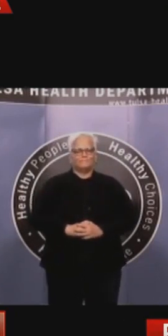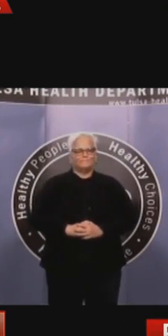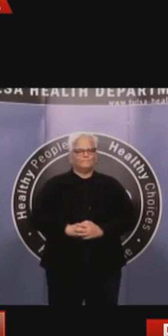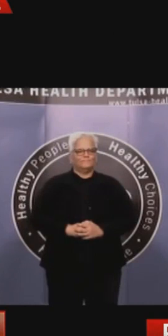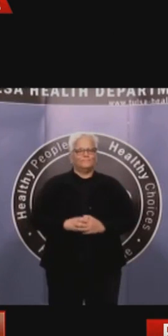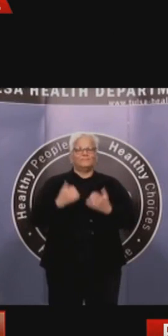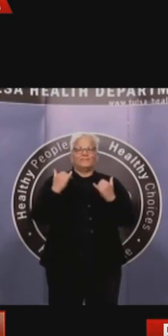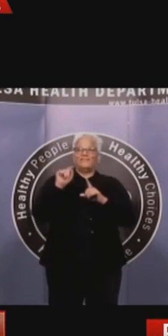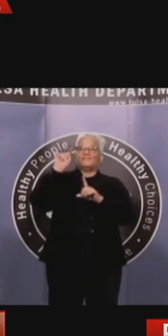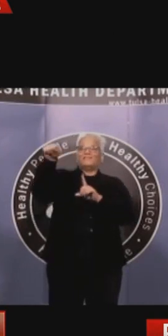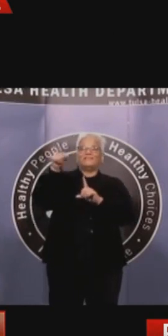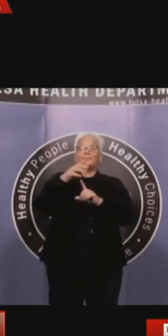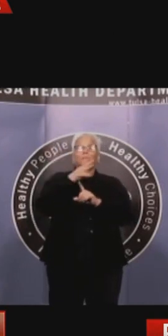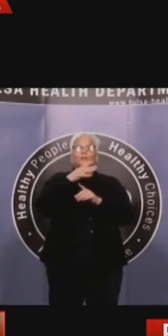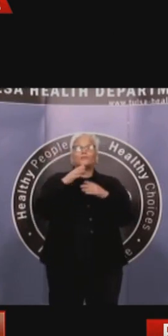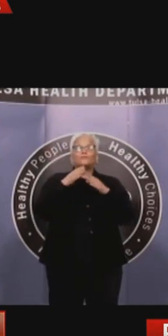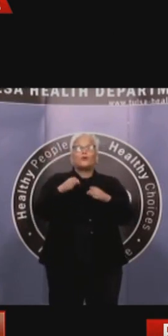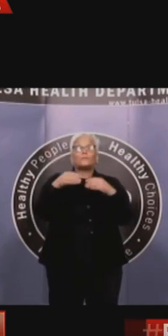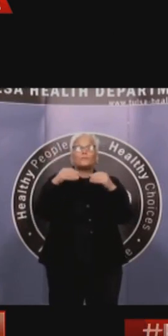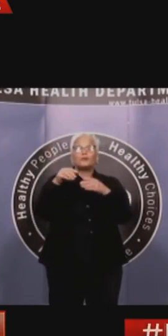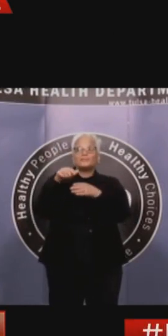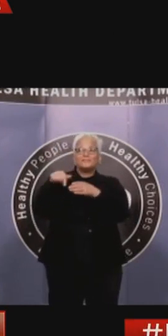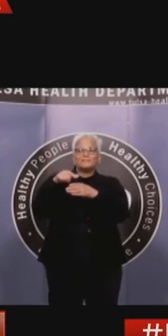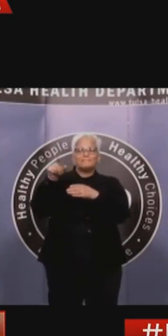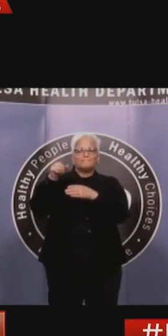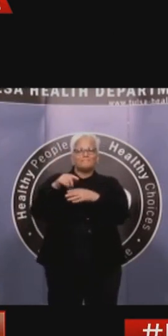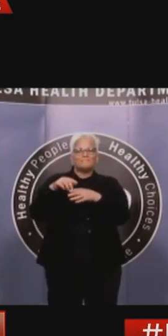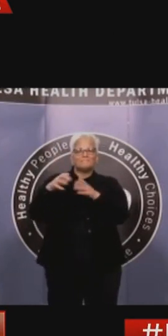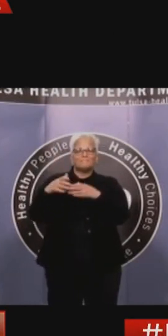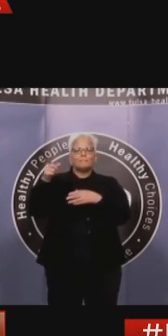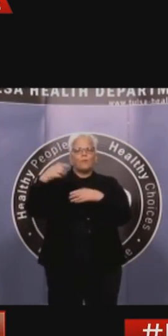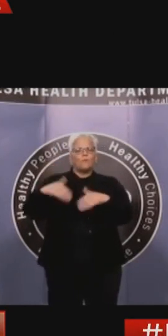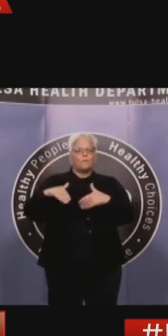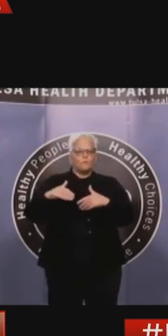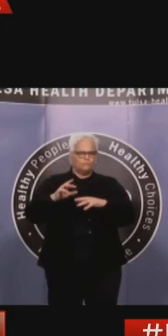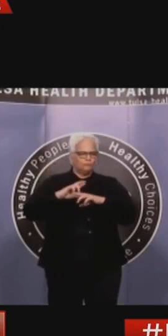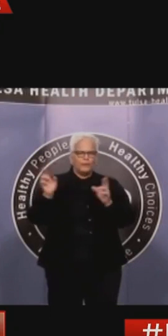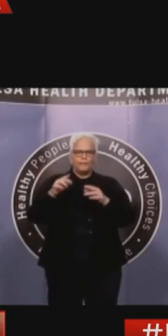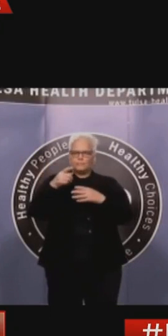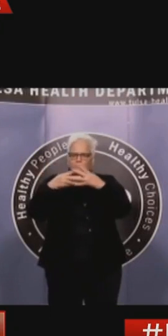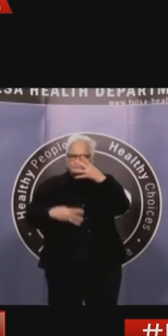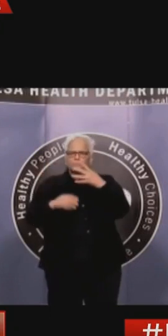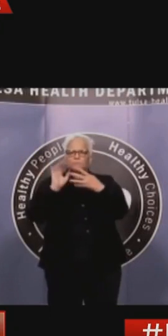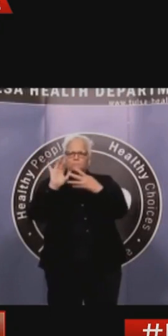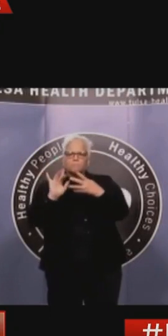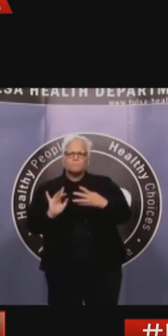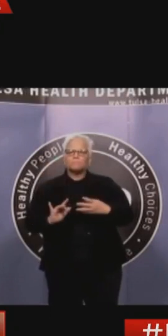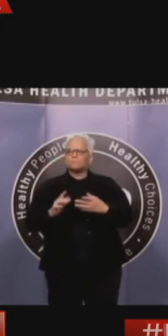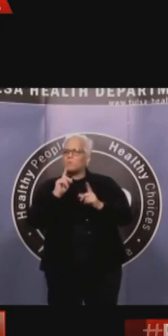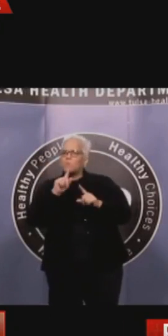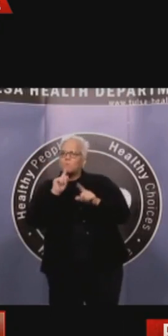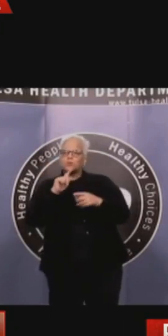make it happen. And then the Family Center for Juvenile Justice. They have reduced their population to 12 young people. And